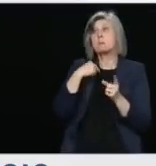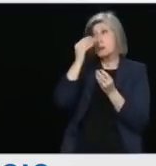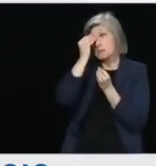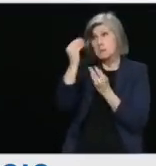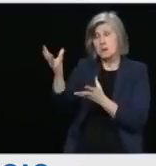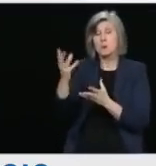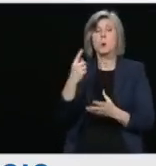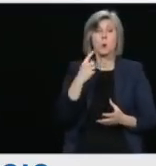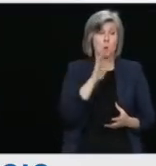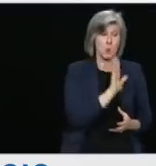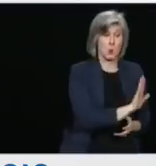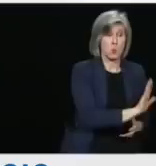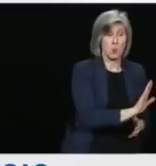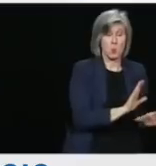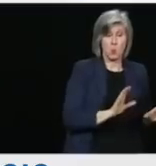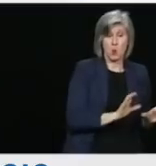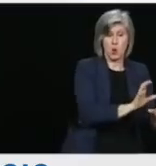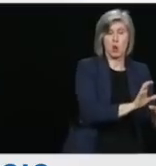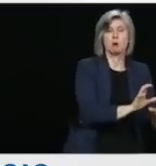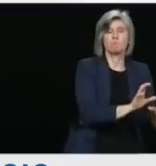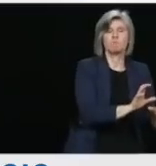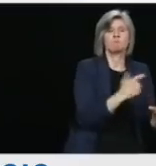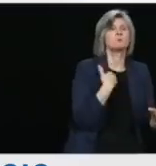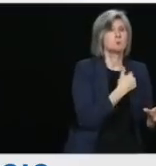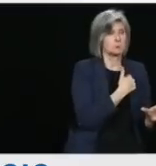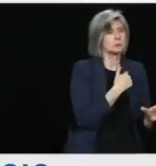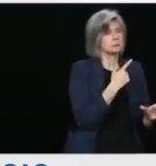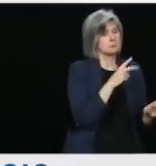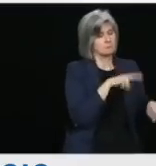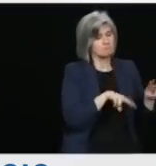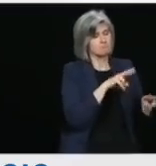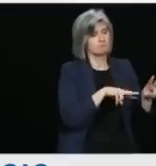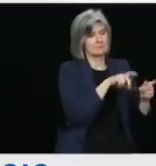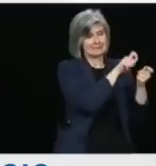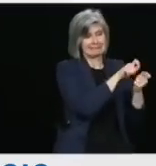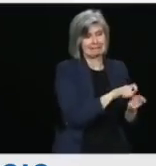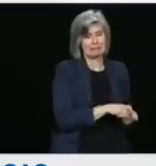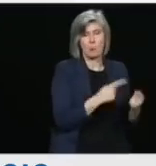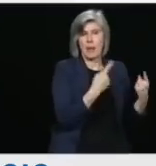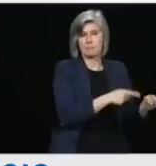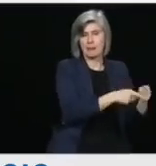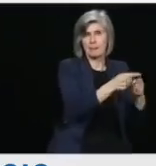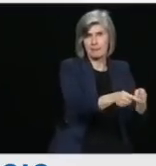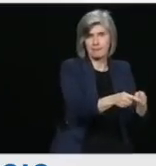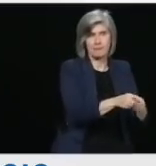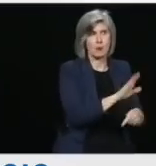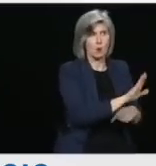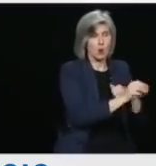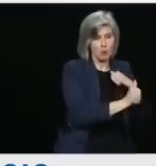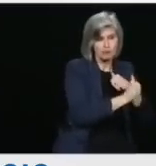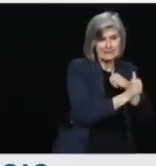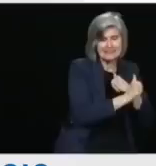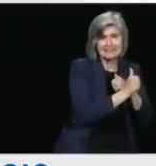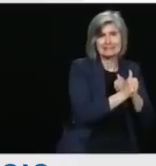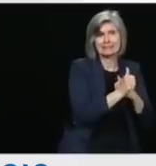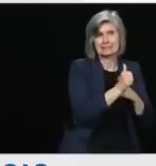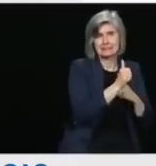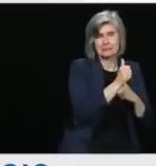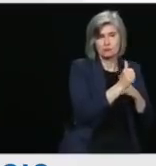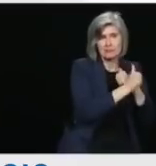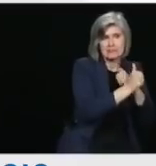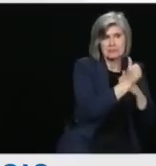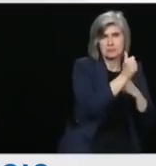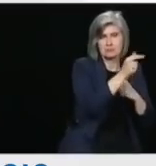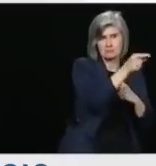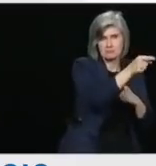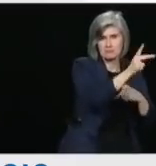the risk that the different individuals involved are presented to the safety and security of Canadians. And I've made the decision, again, based